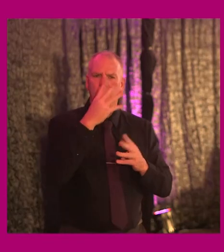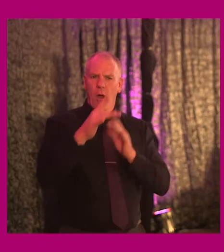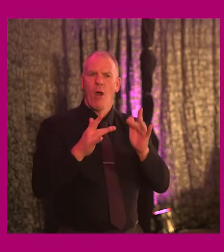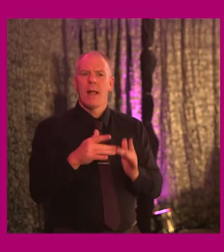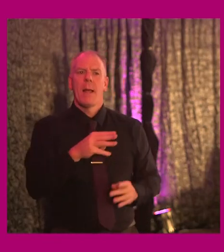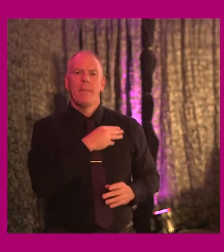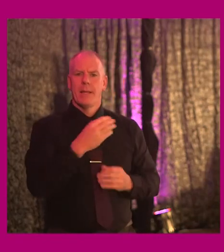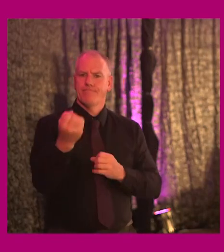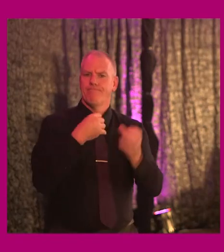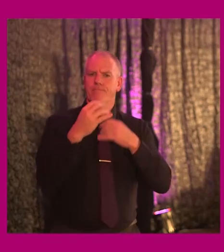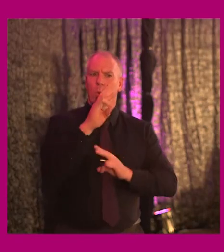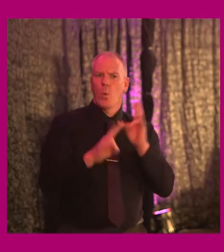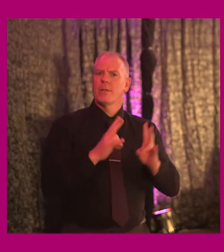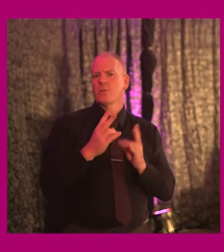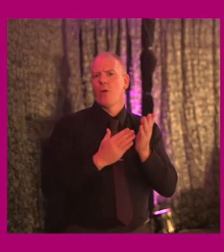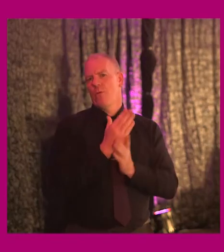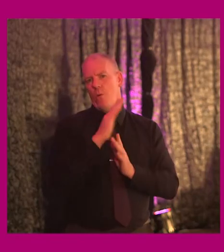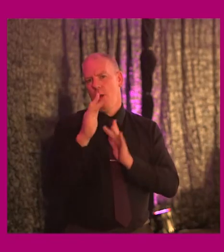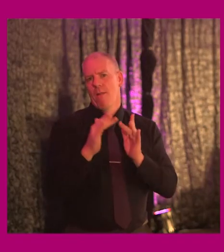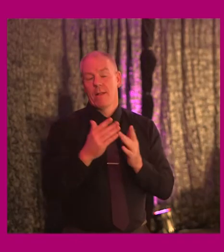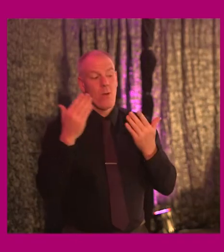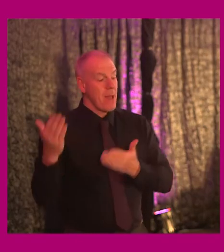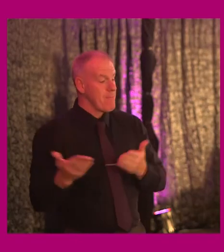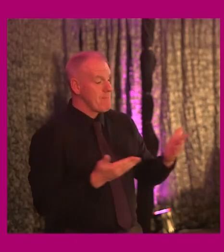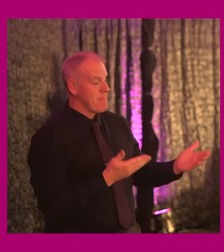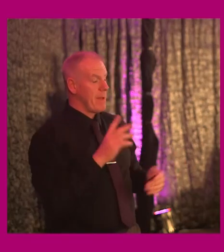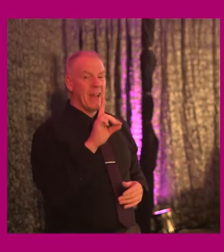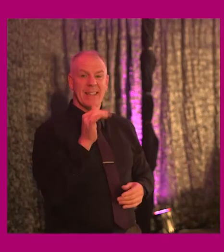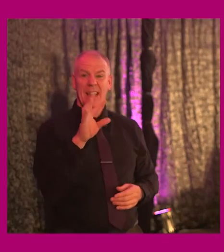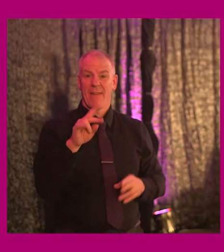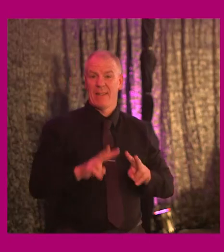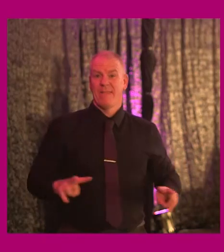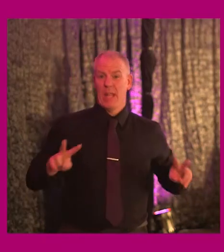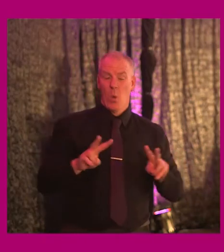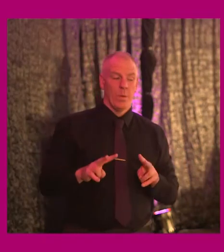your questions or remarks through. now over to David on the video.